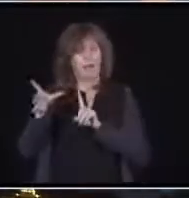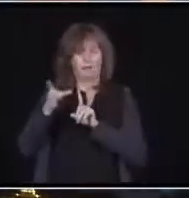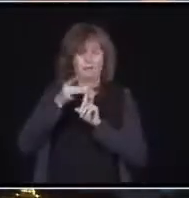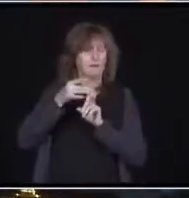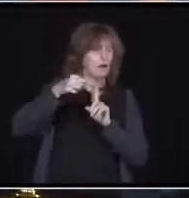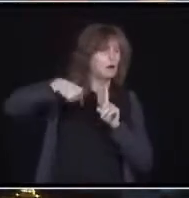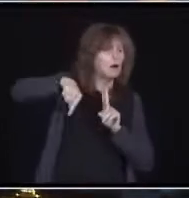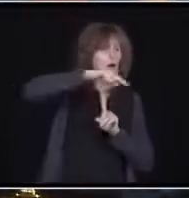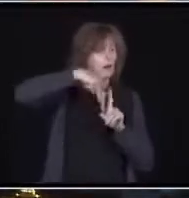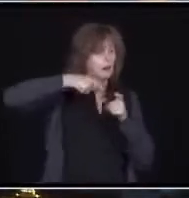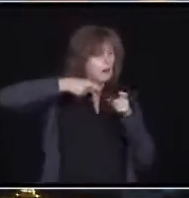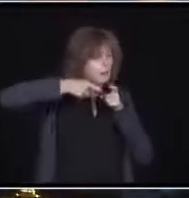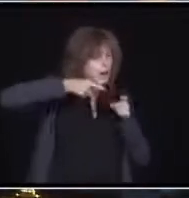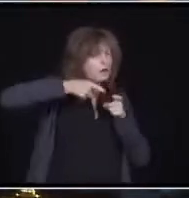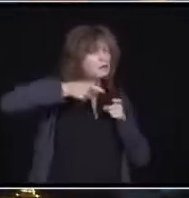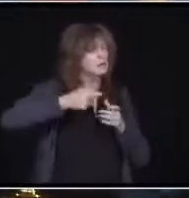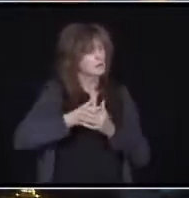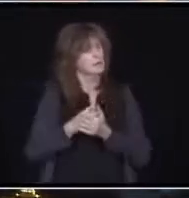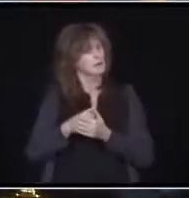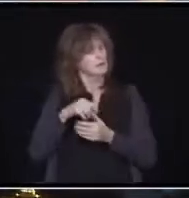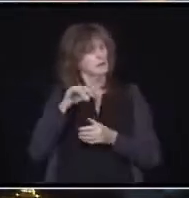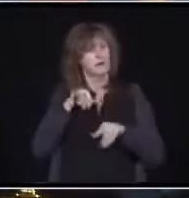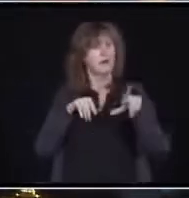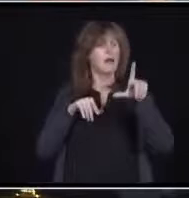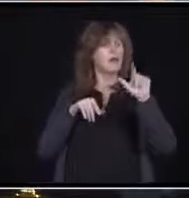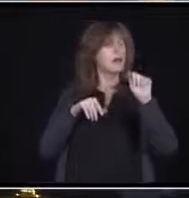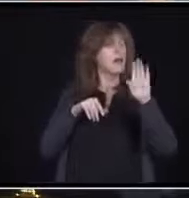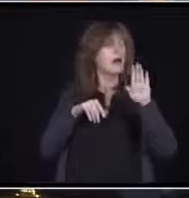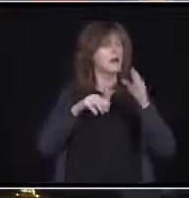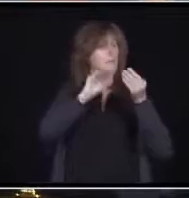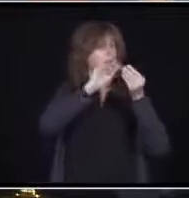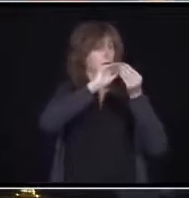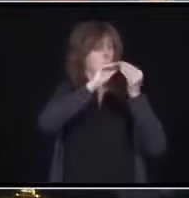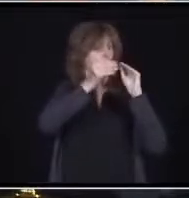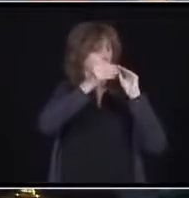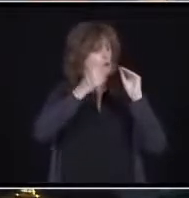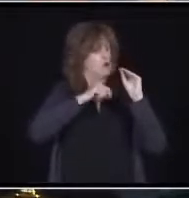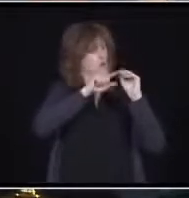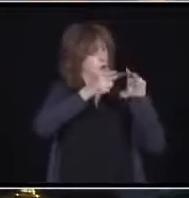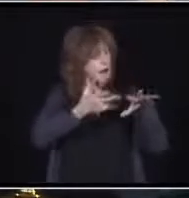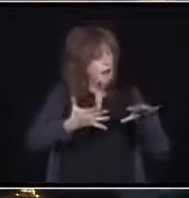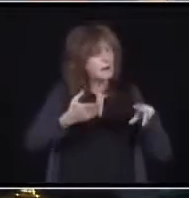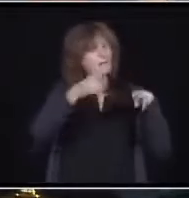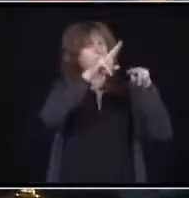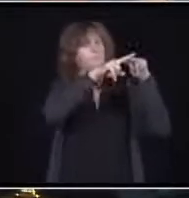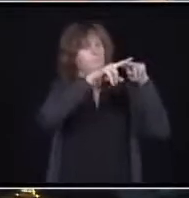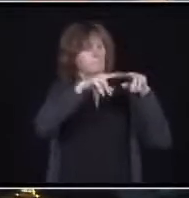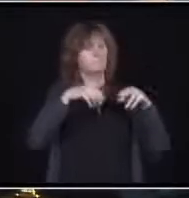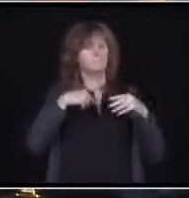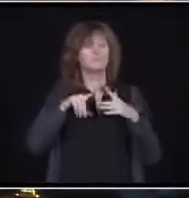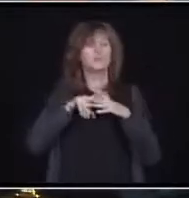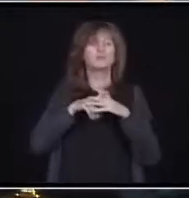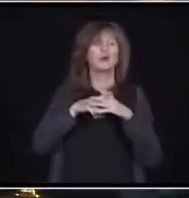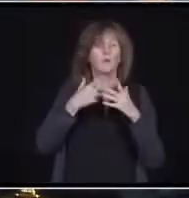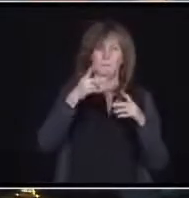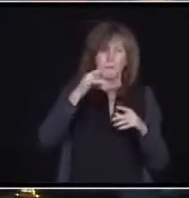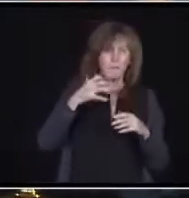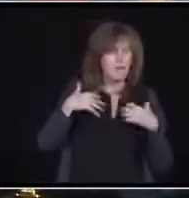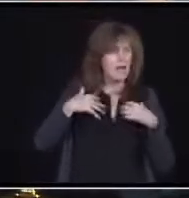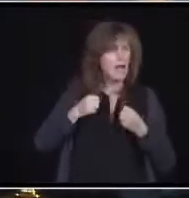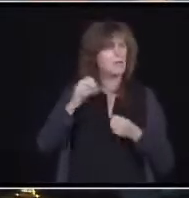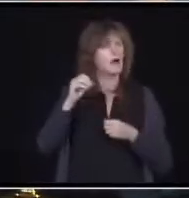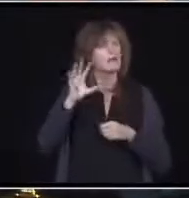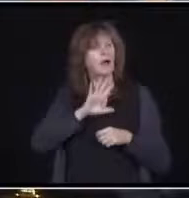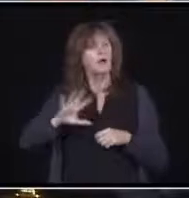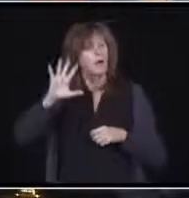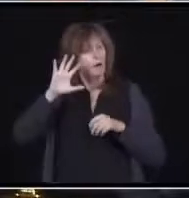looking to boost our lab capacity. We started originally with just public health Ontario, able to do about 5,000